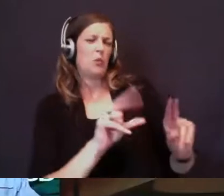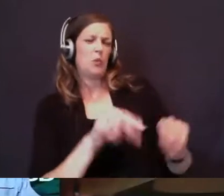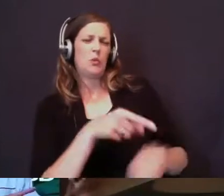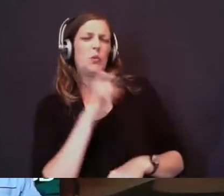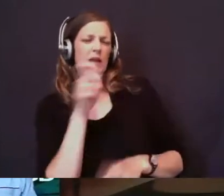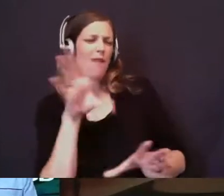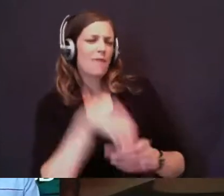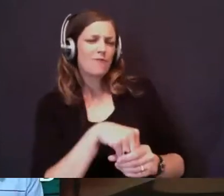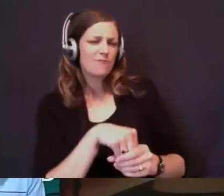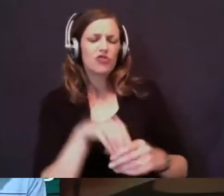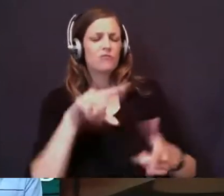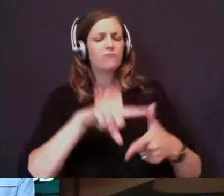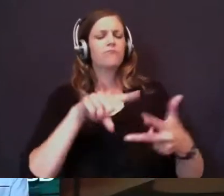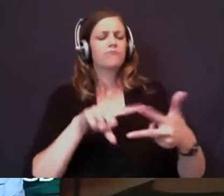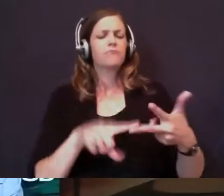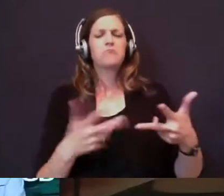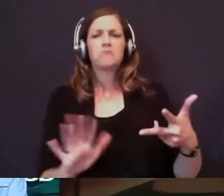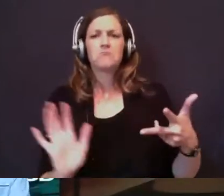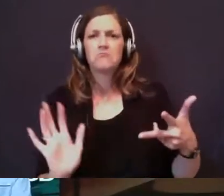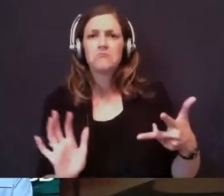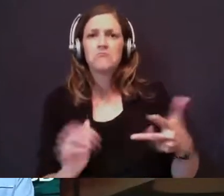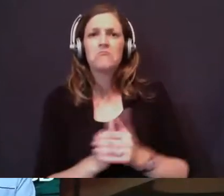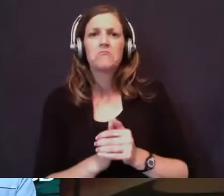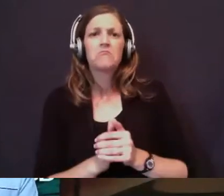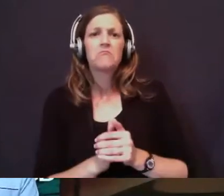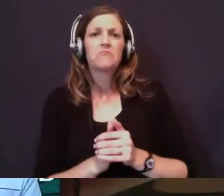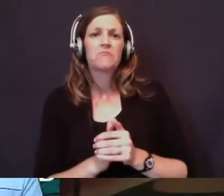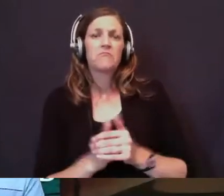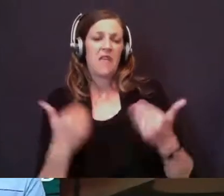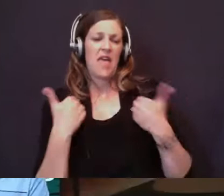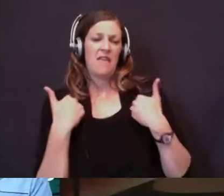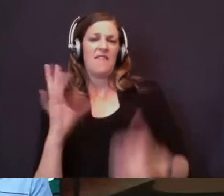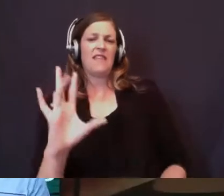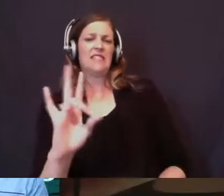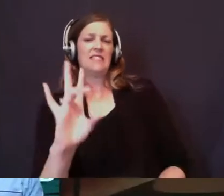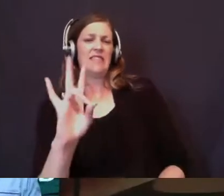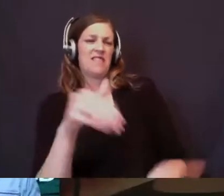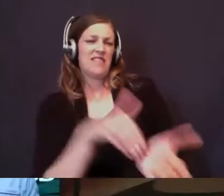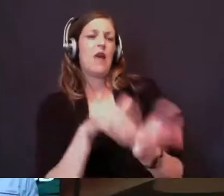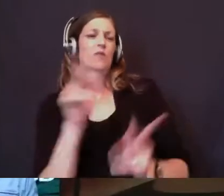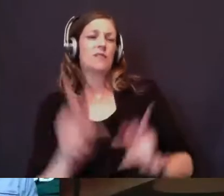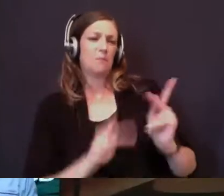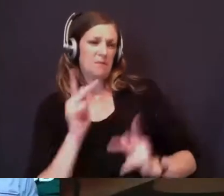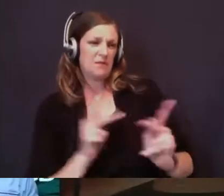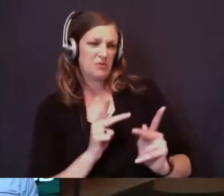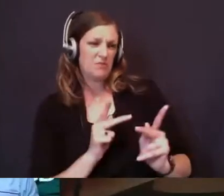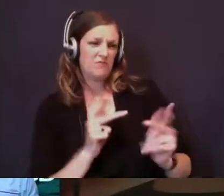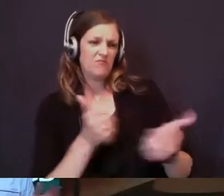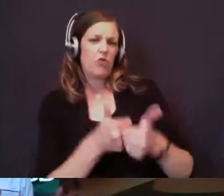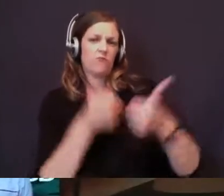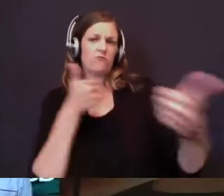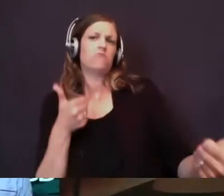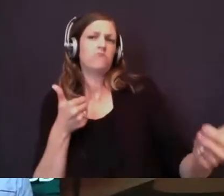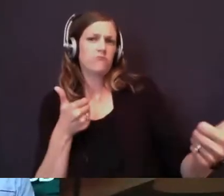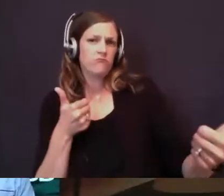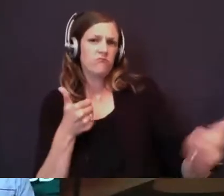Anoint these other people. I have 7,000 people who are set apart, who